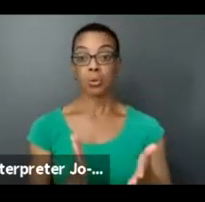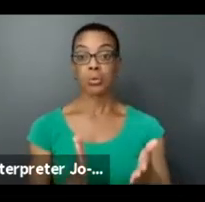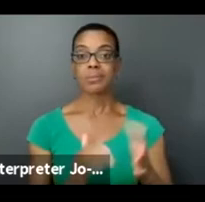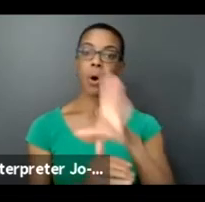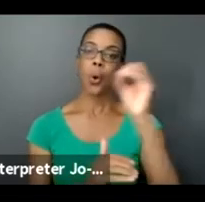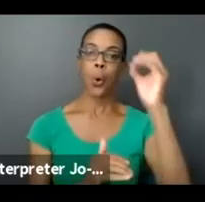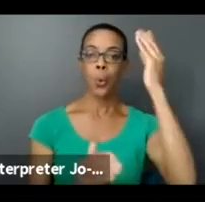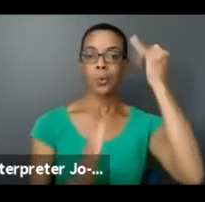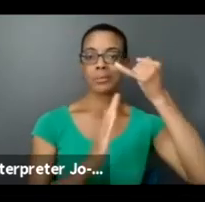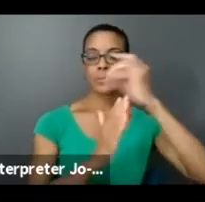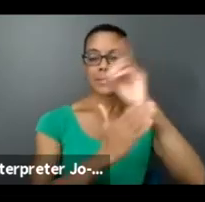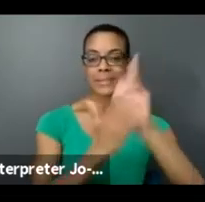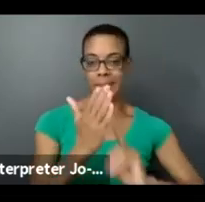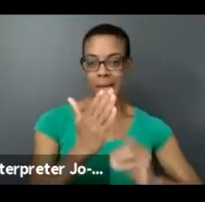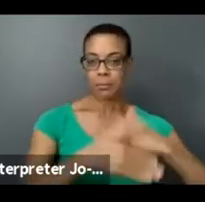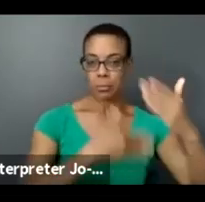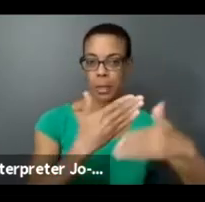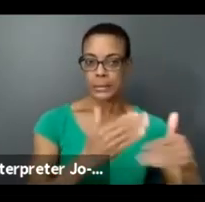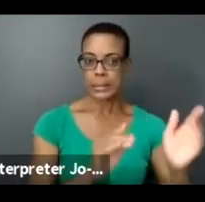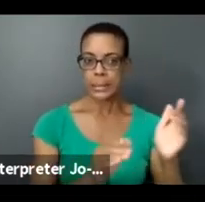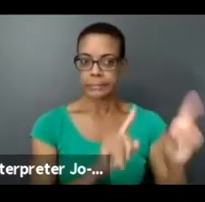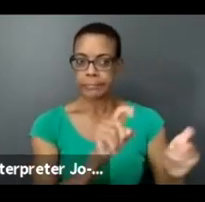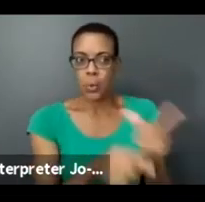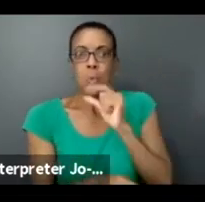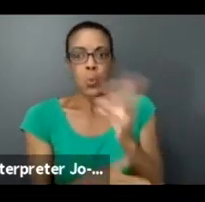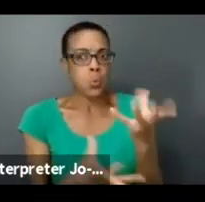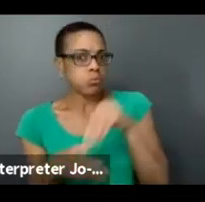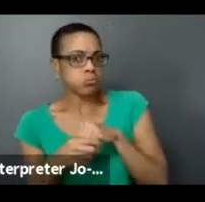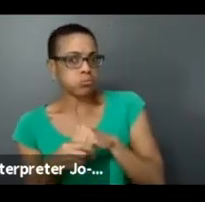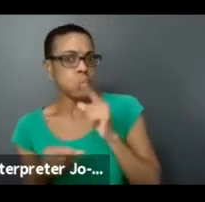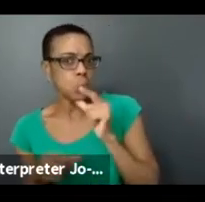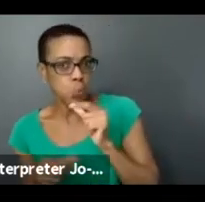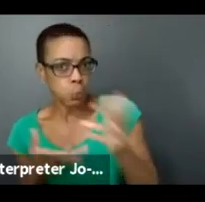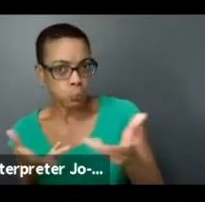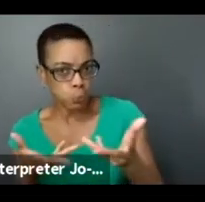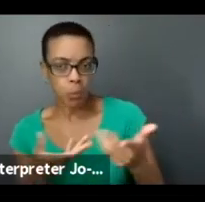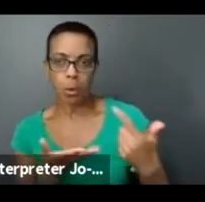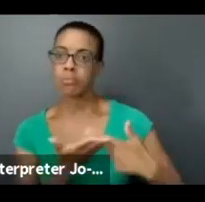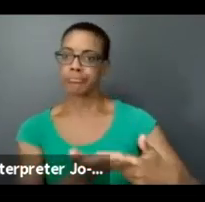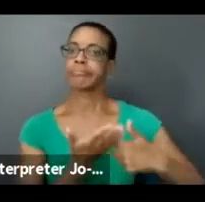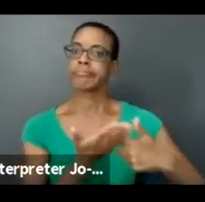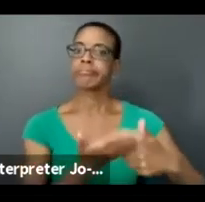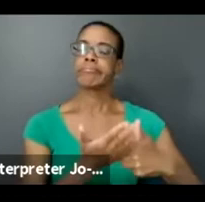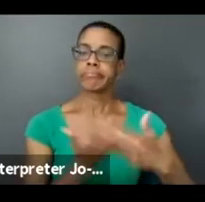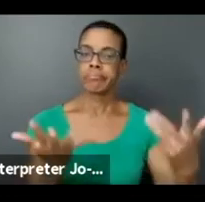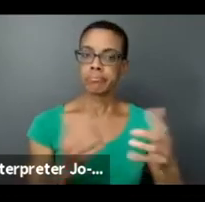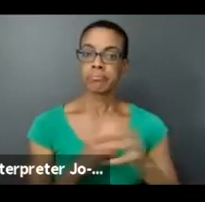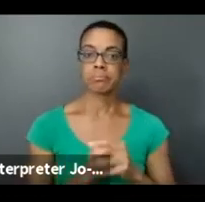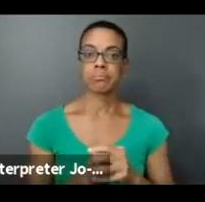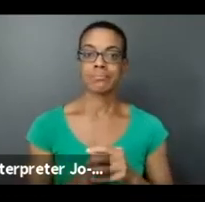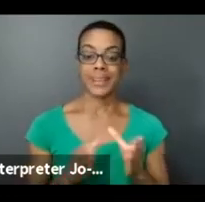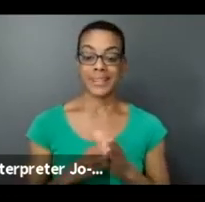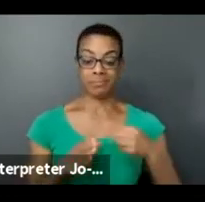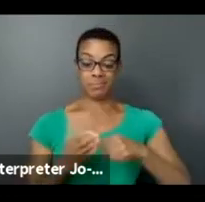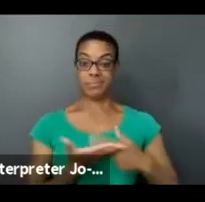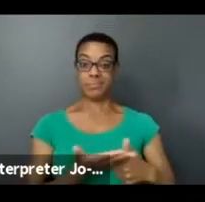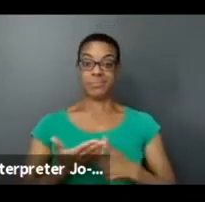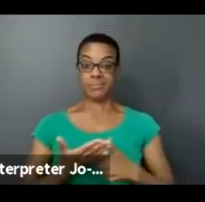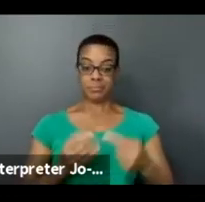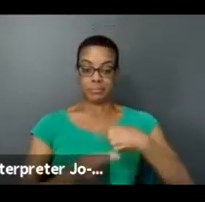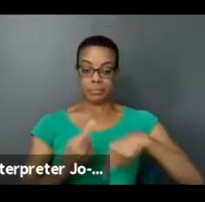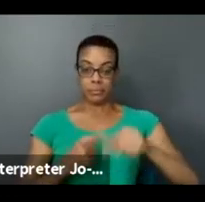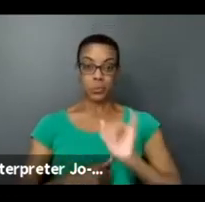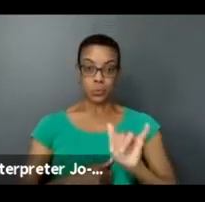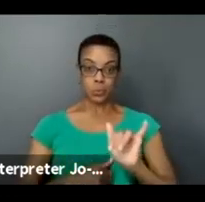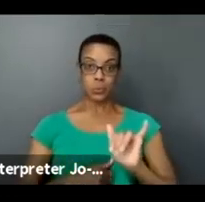process who should be included in this, and we had a lot of conversations internally as well. And we came up with this